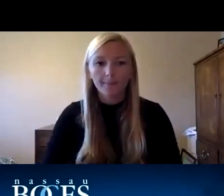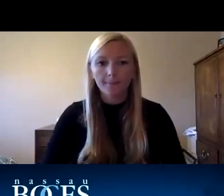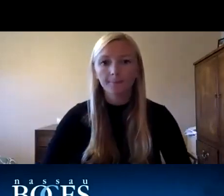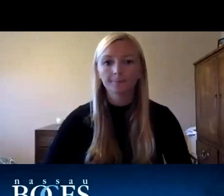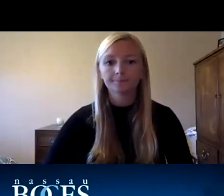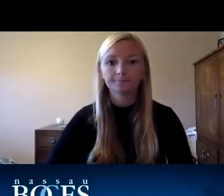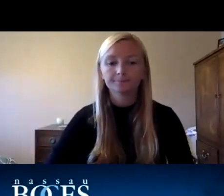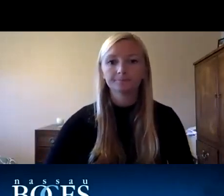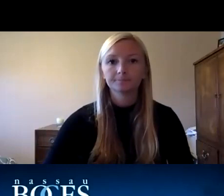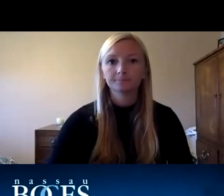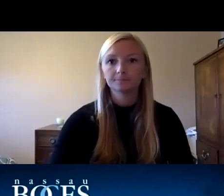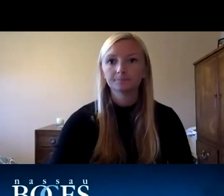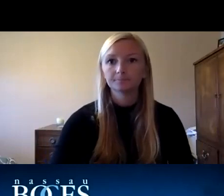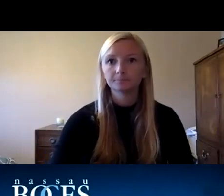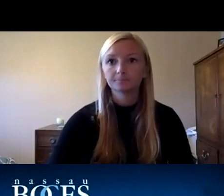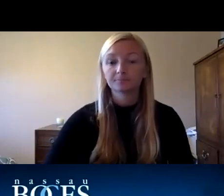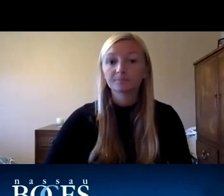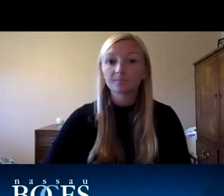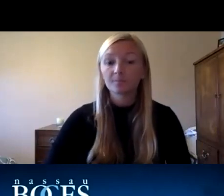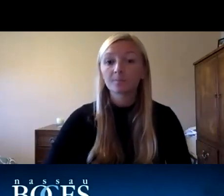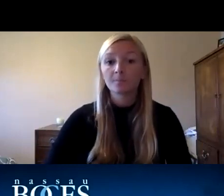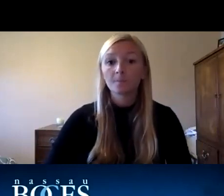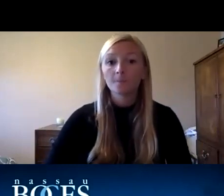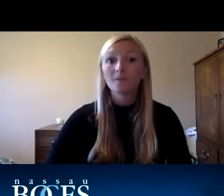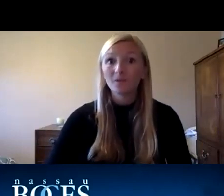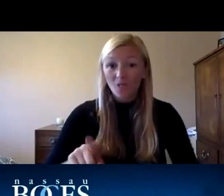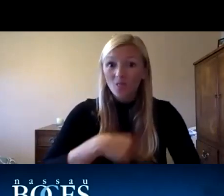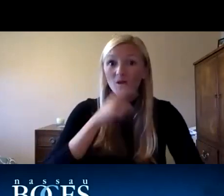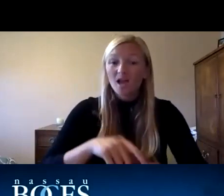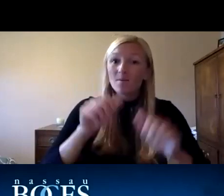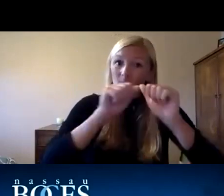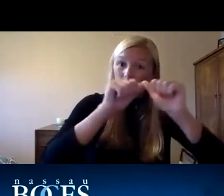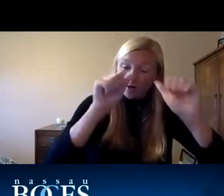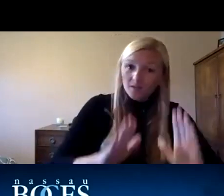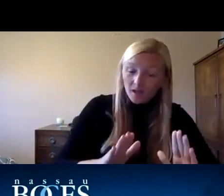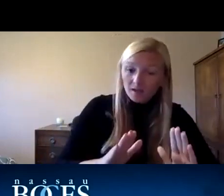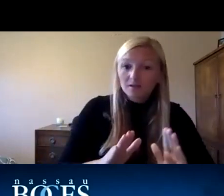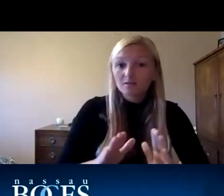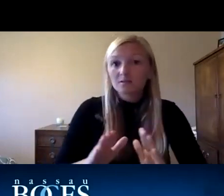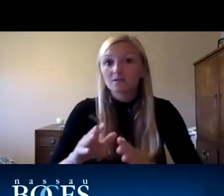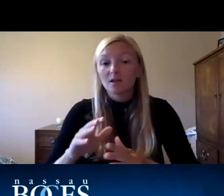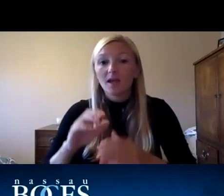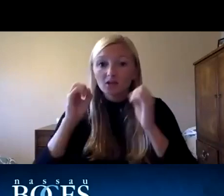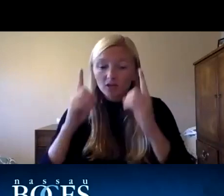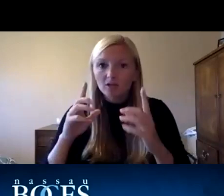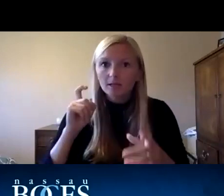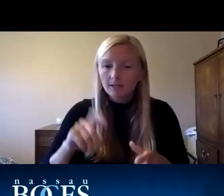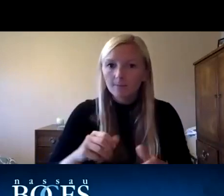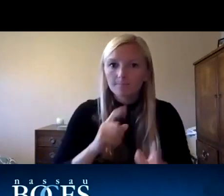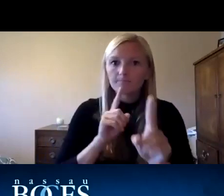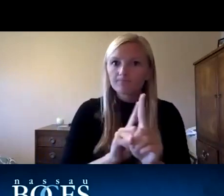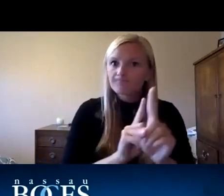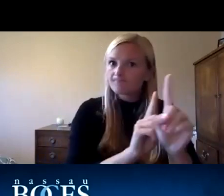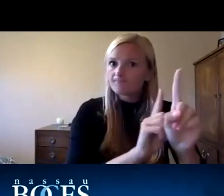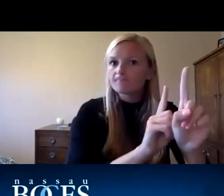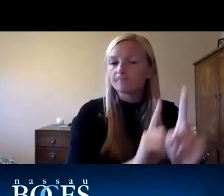yeah for so often for so long you know architects and educators have talked about the importance of mentorship but across age groups